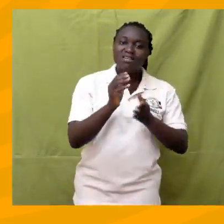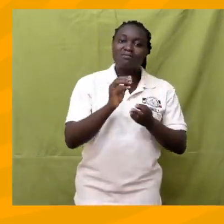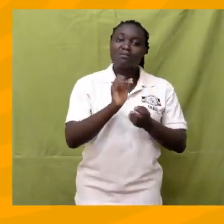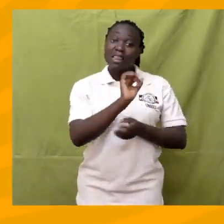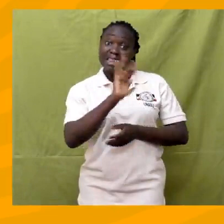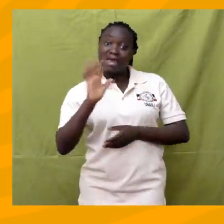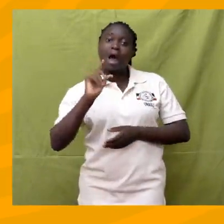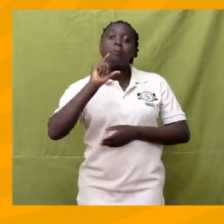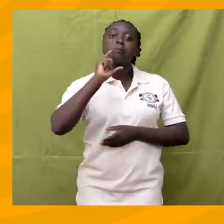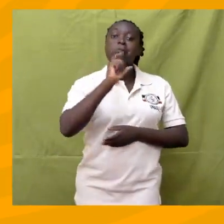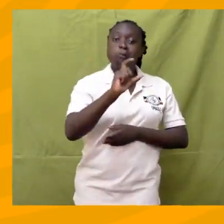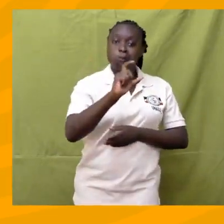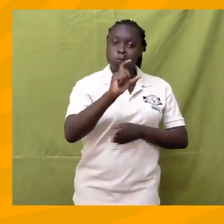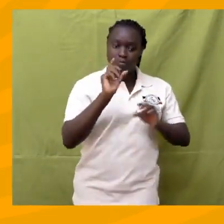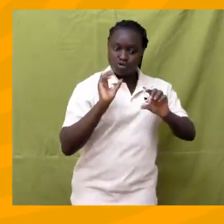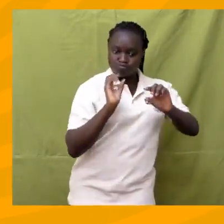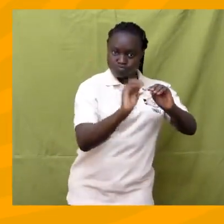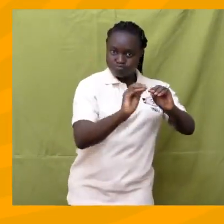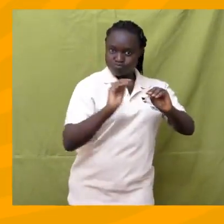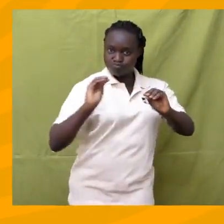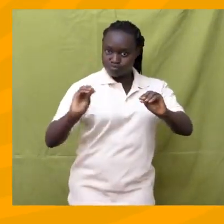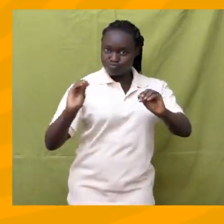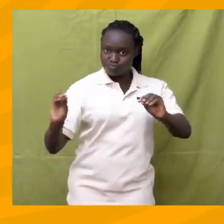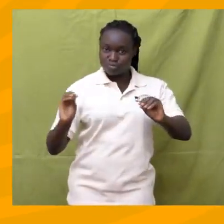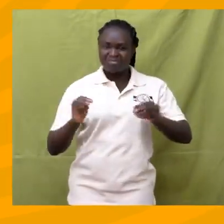Look at these examples.